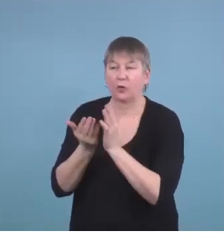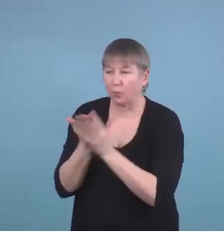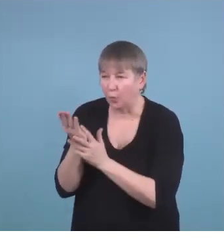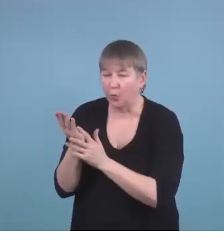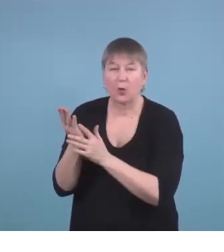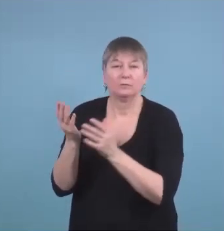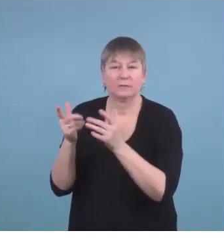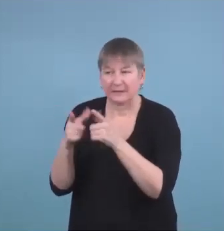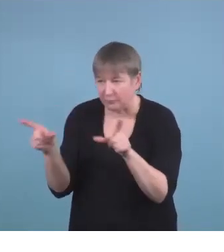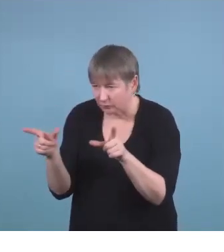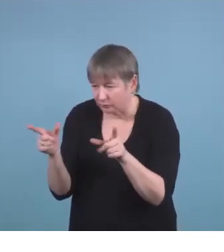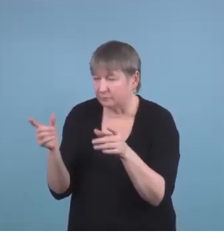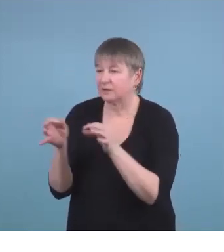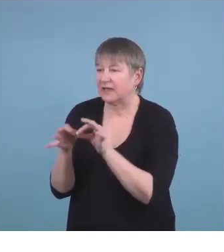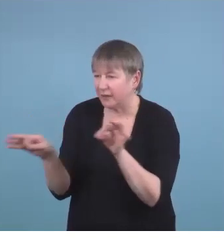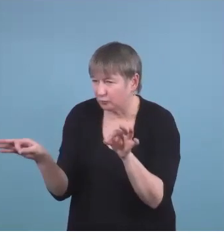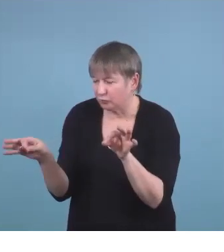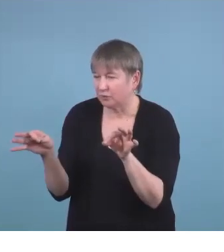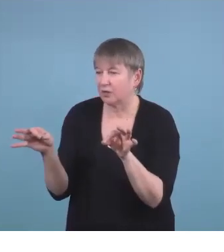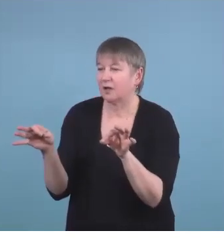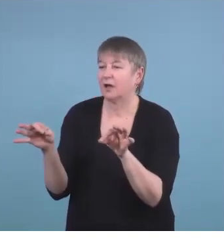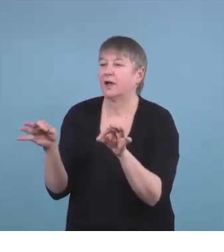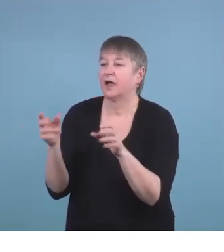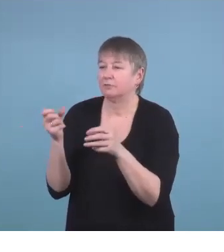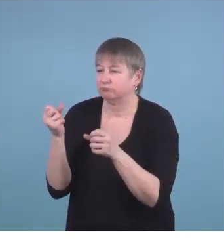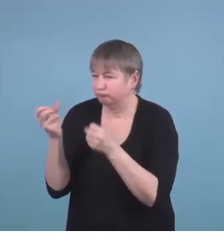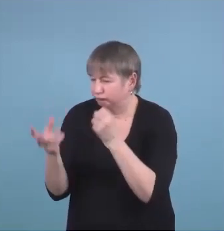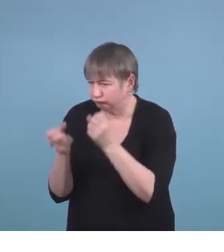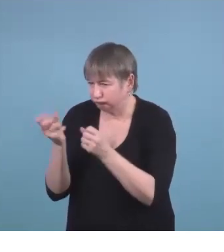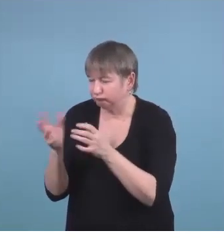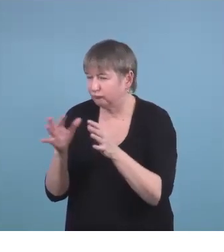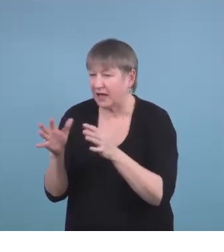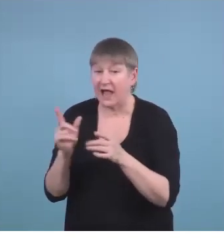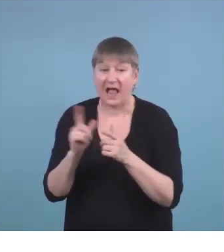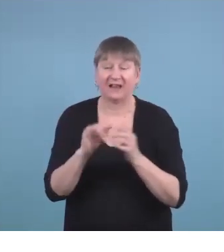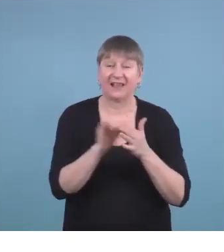off that report card if possible